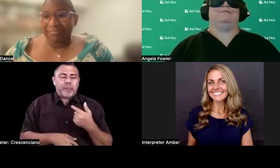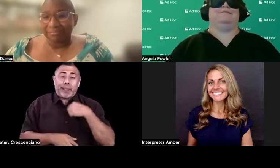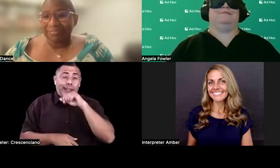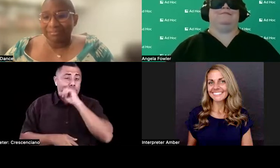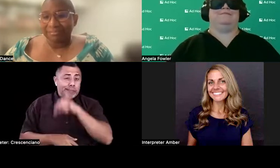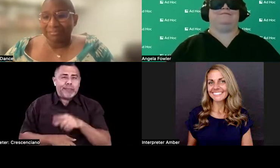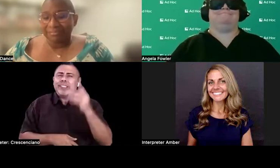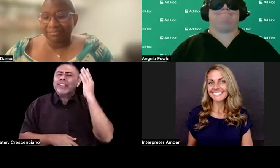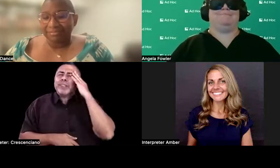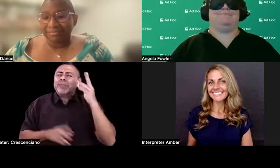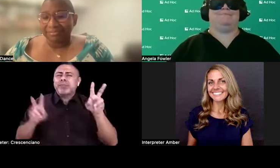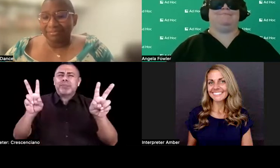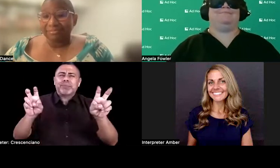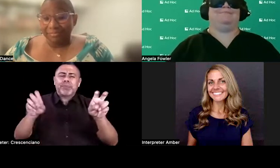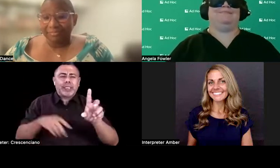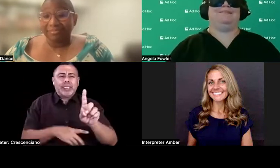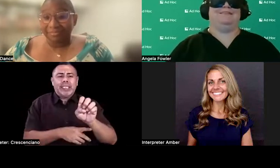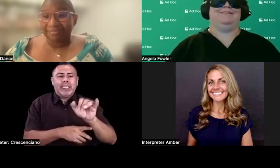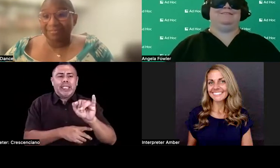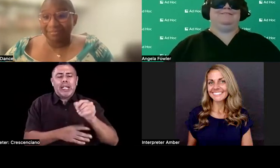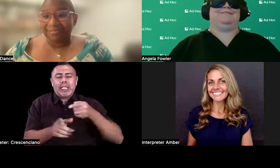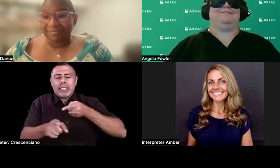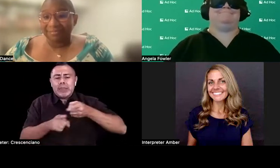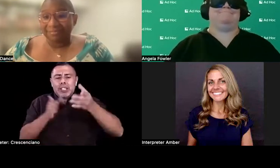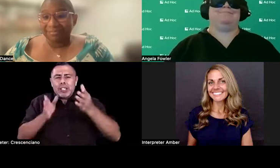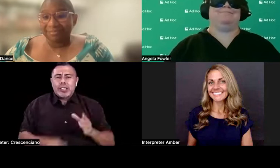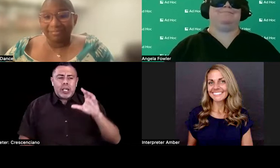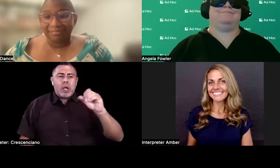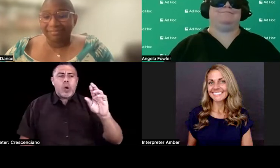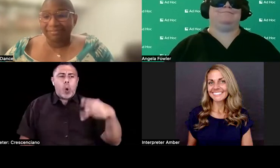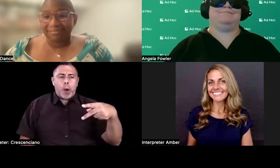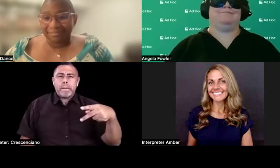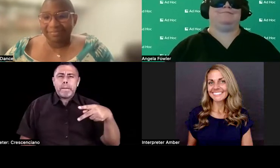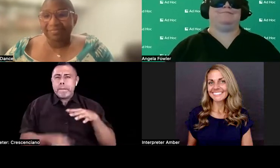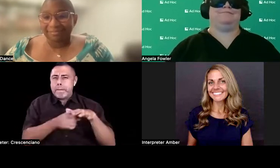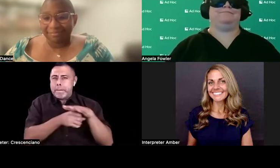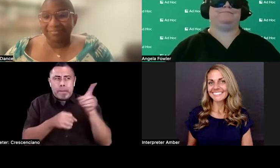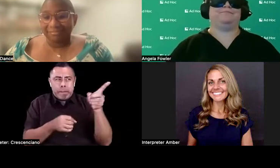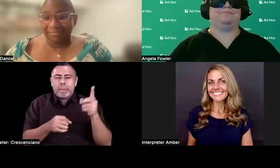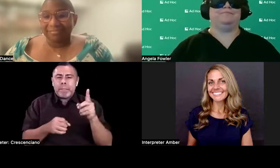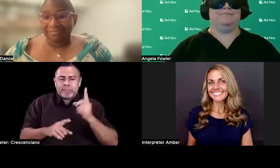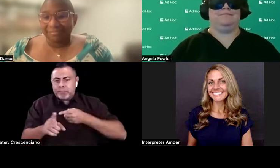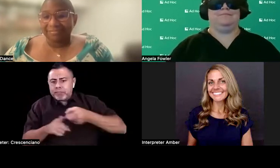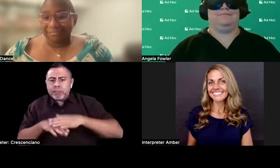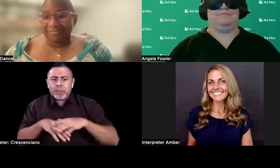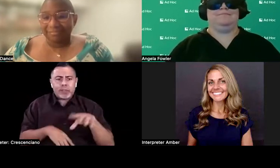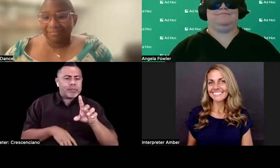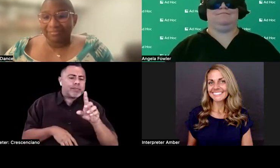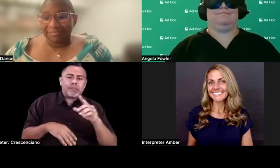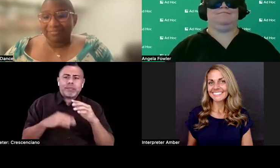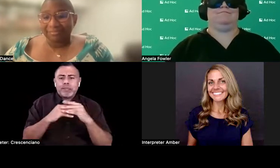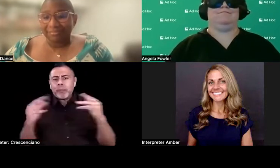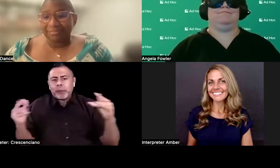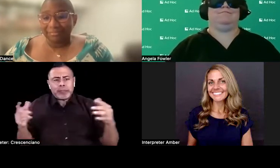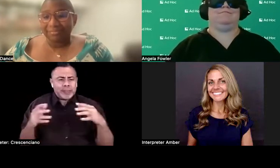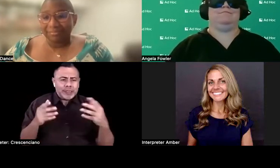whatever, like in a corporate setting. Meanwhile, they don't have a disability. They have some fancy title at the end of